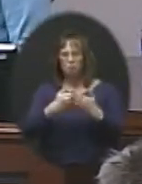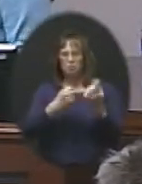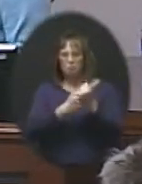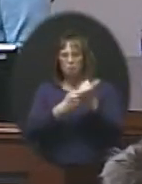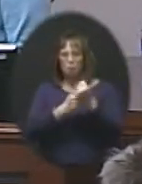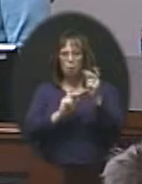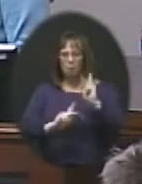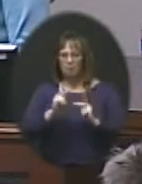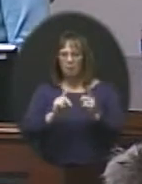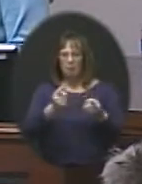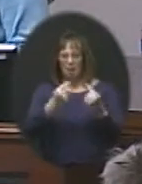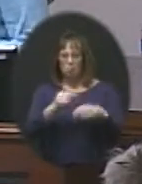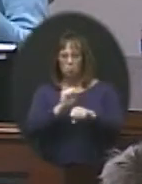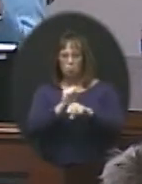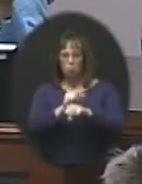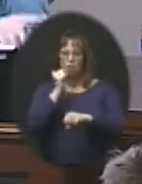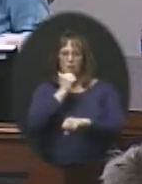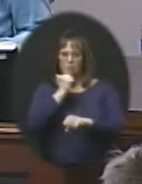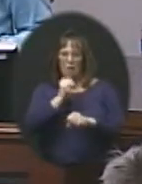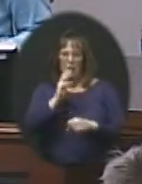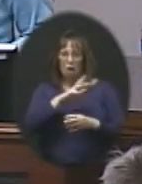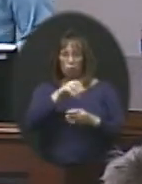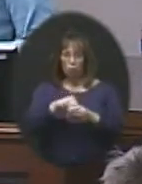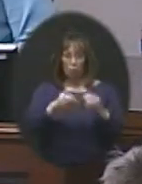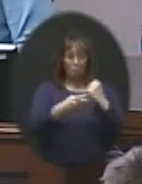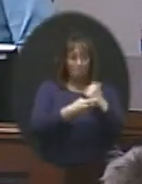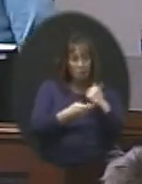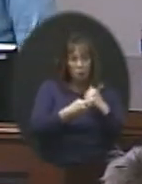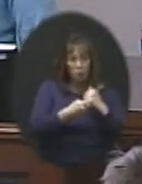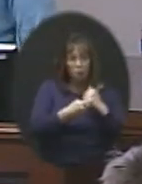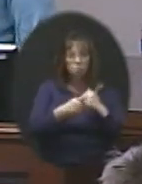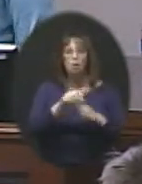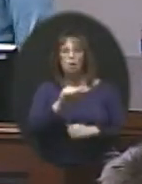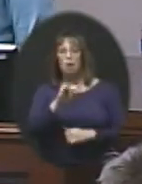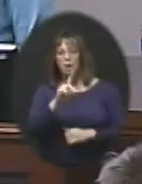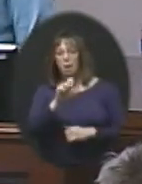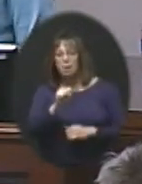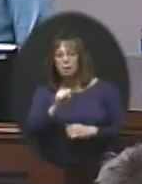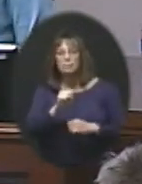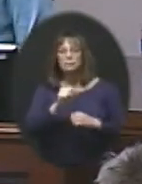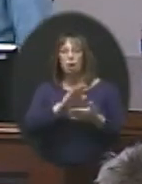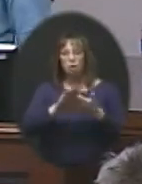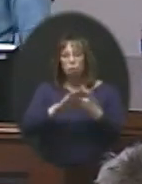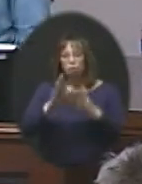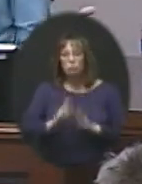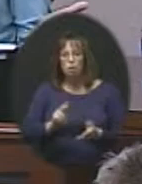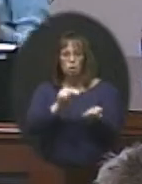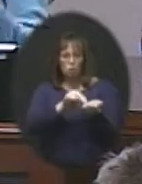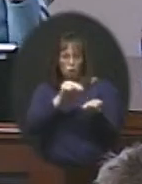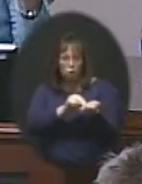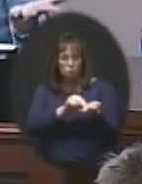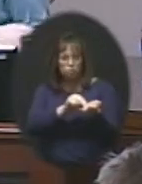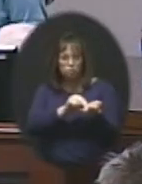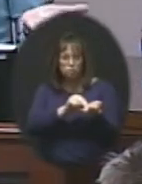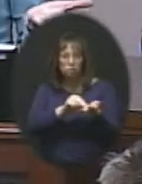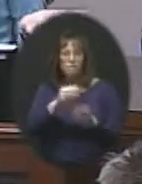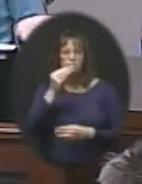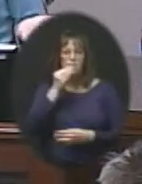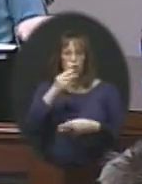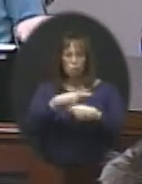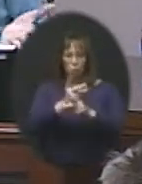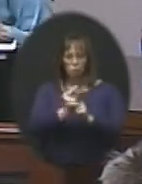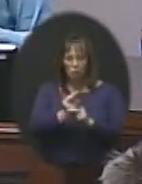that come to work every day, including our paraeducators, our aides, our custodians, our nurses, food